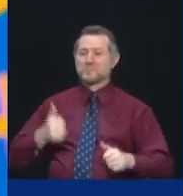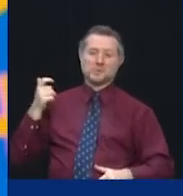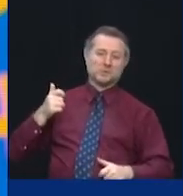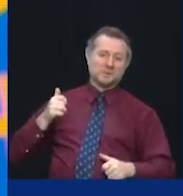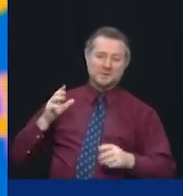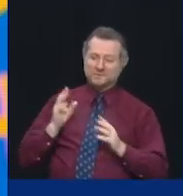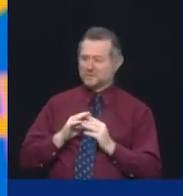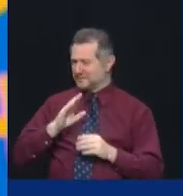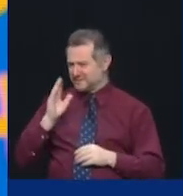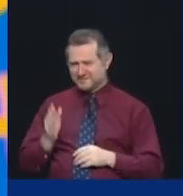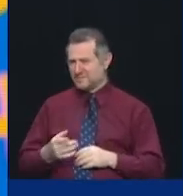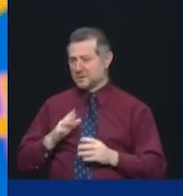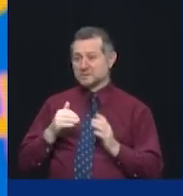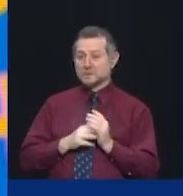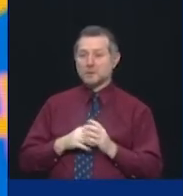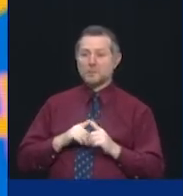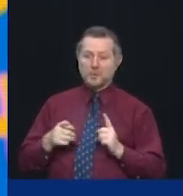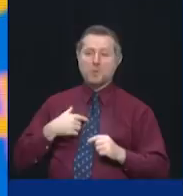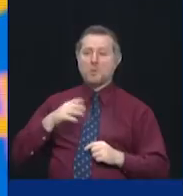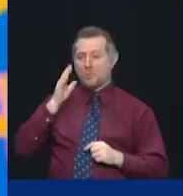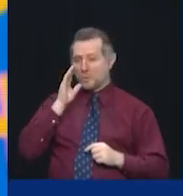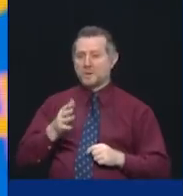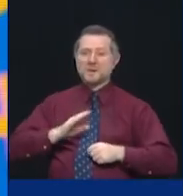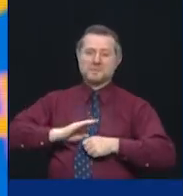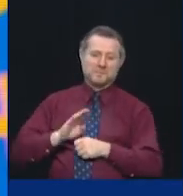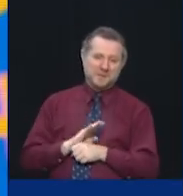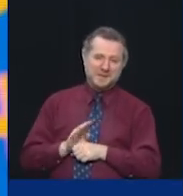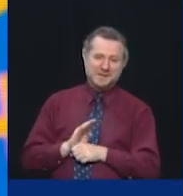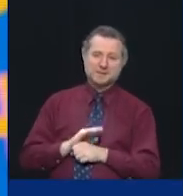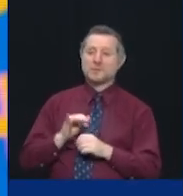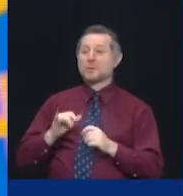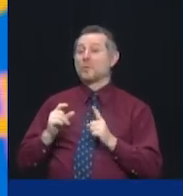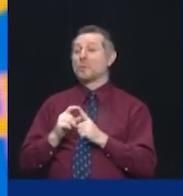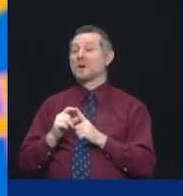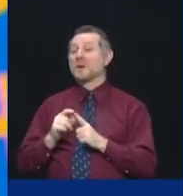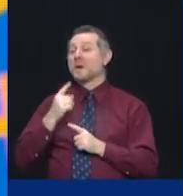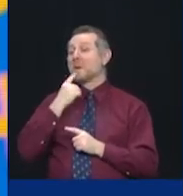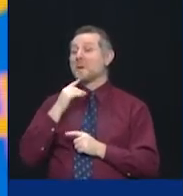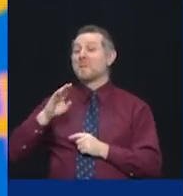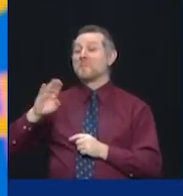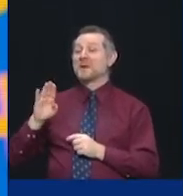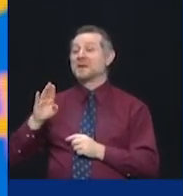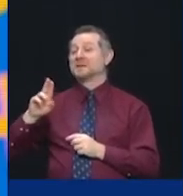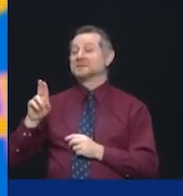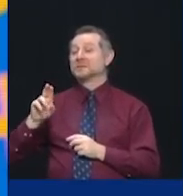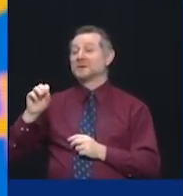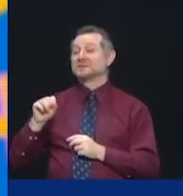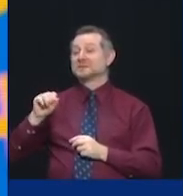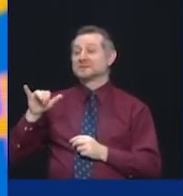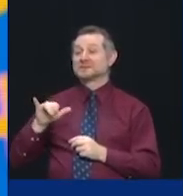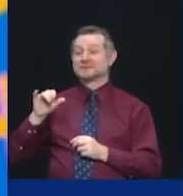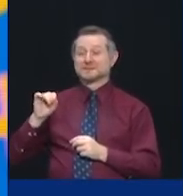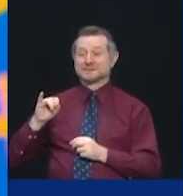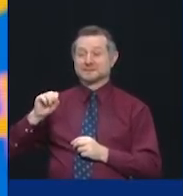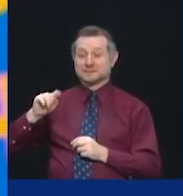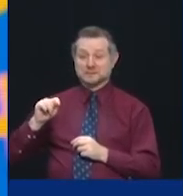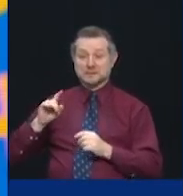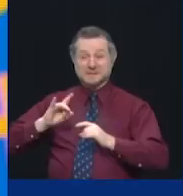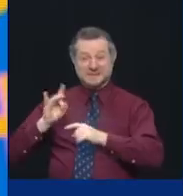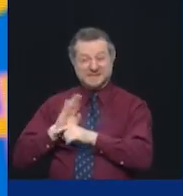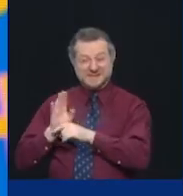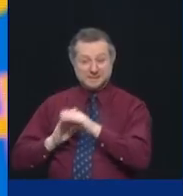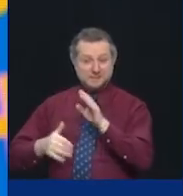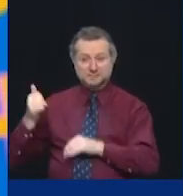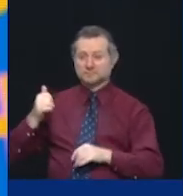the busiest, and from my perspective, that B word is the most important one. It keeps people working. It keeps economic benefit